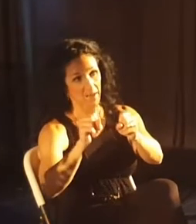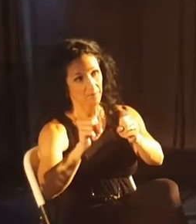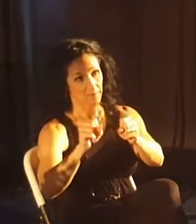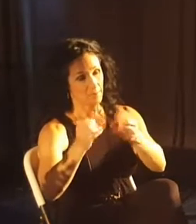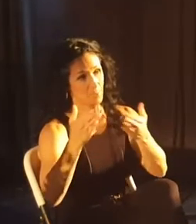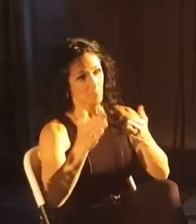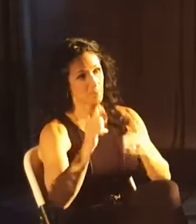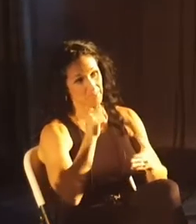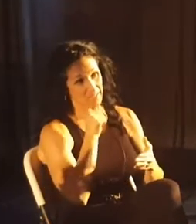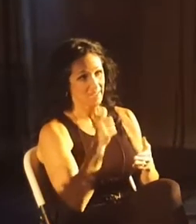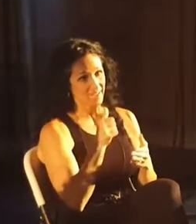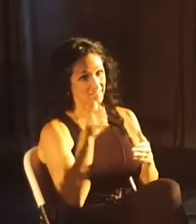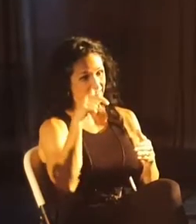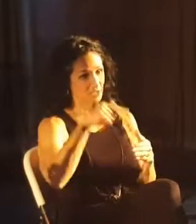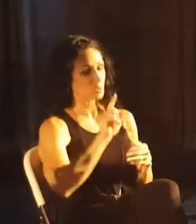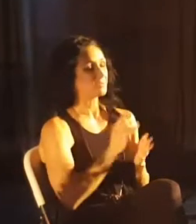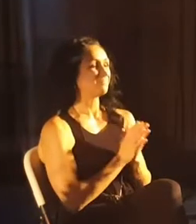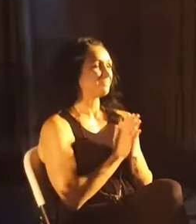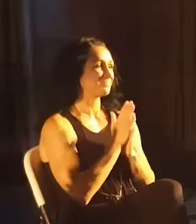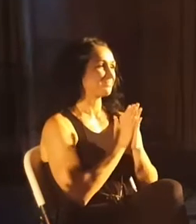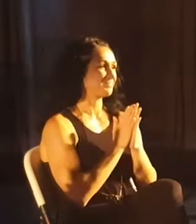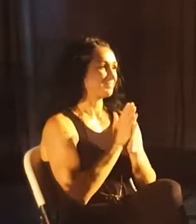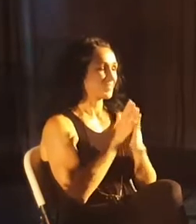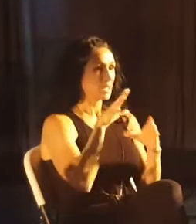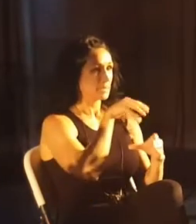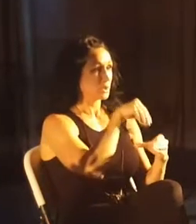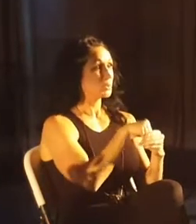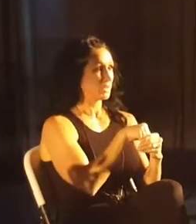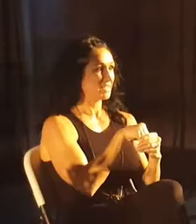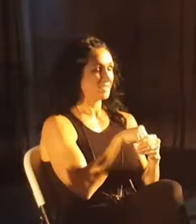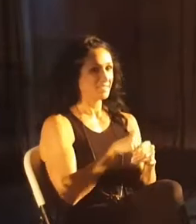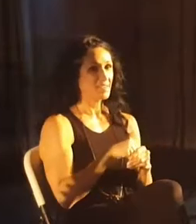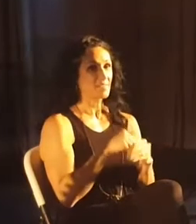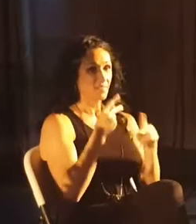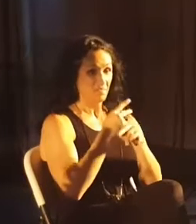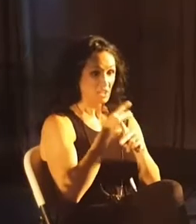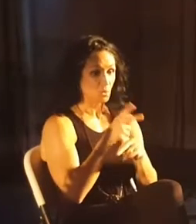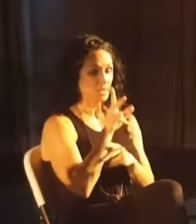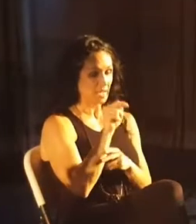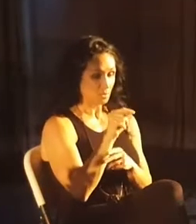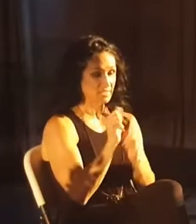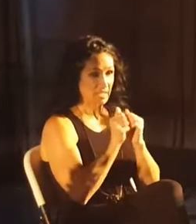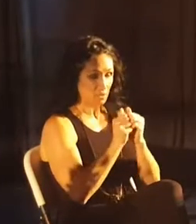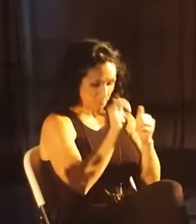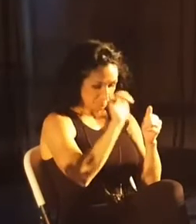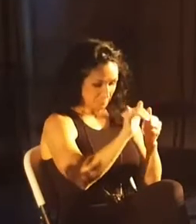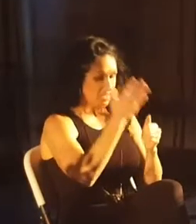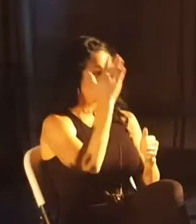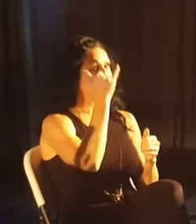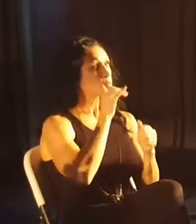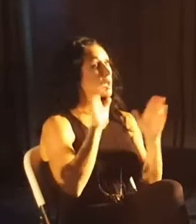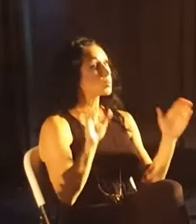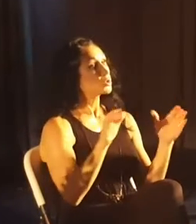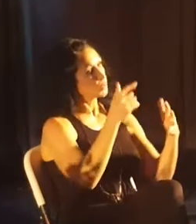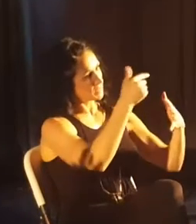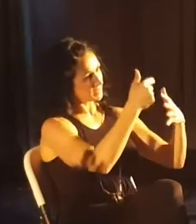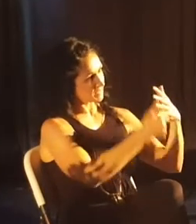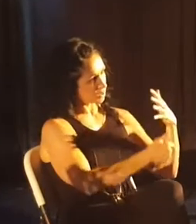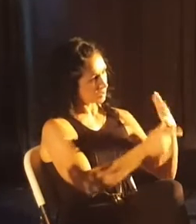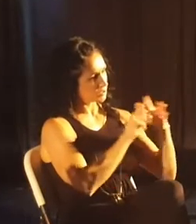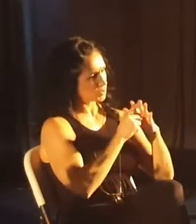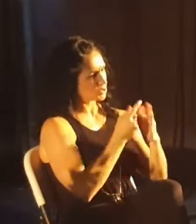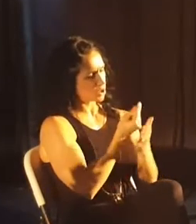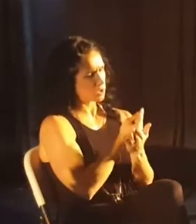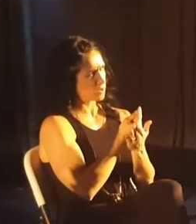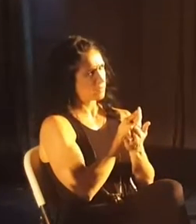probably not this one. I'm very much in that boat with you trying to figure it out together. That's really why we're doing this series that we started